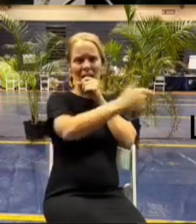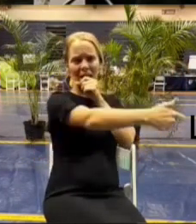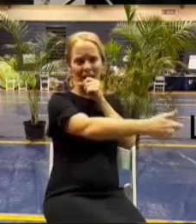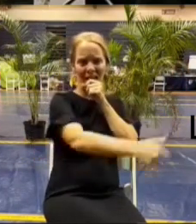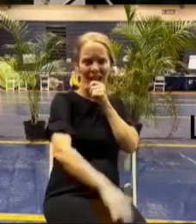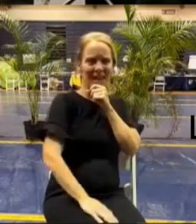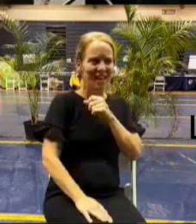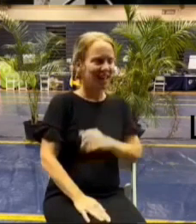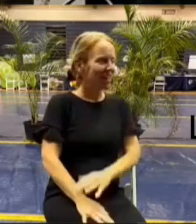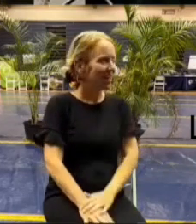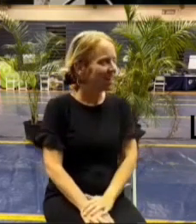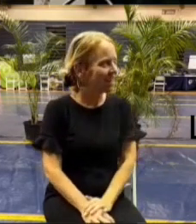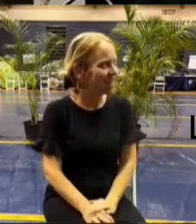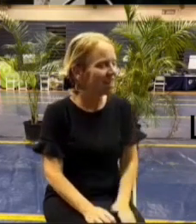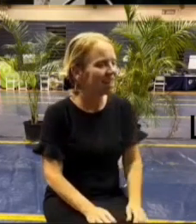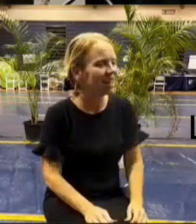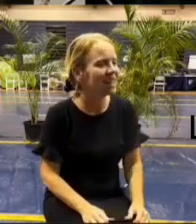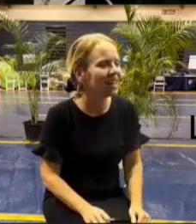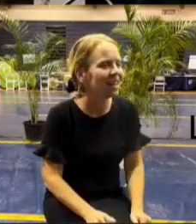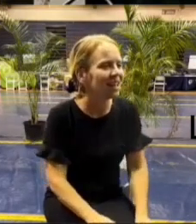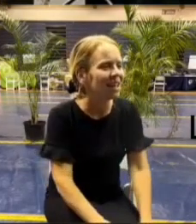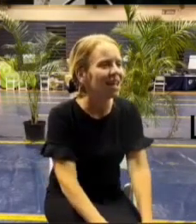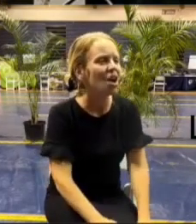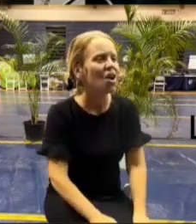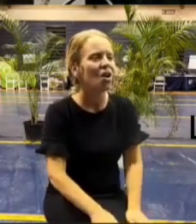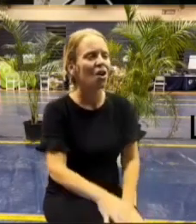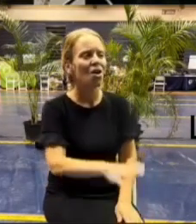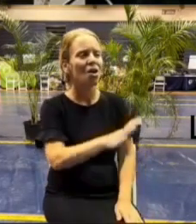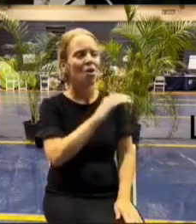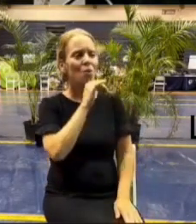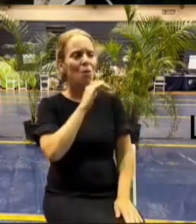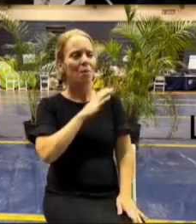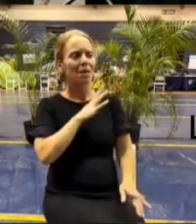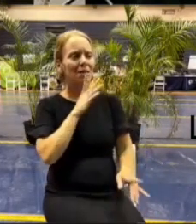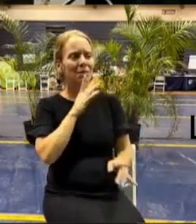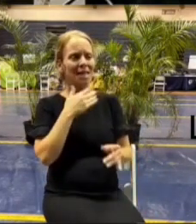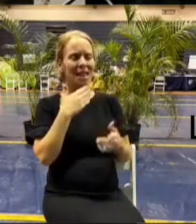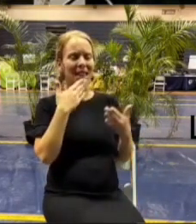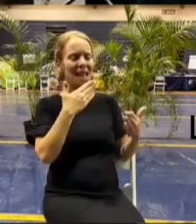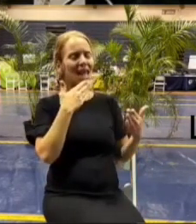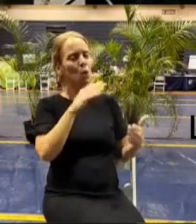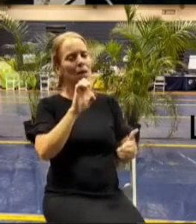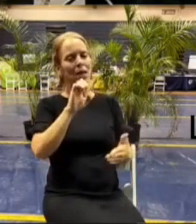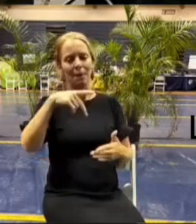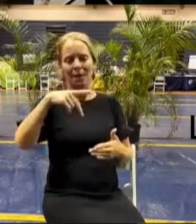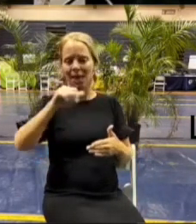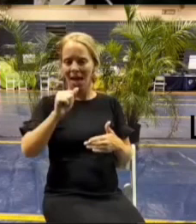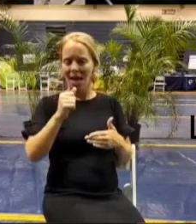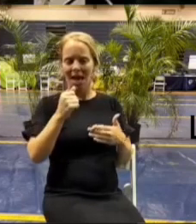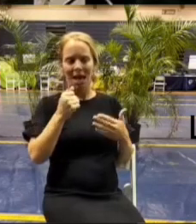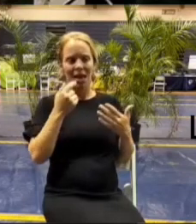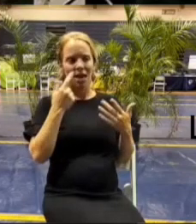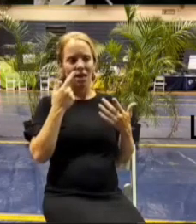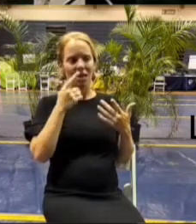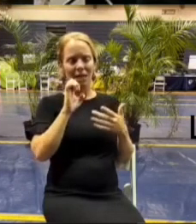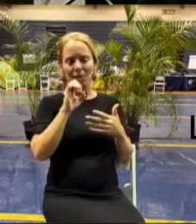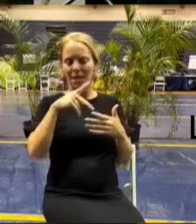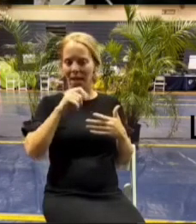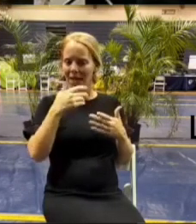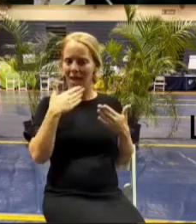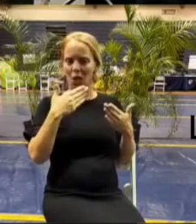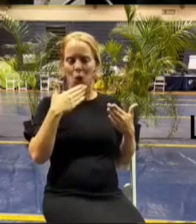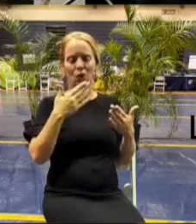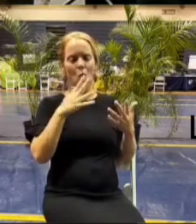um i want to thank the epa for getting the sewer lines scoped thank you so much